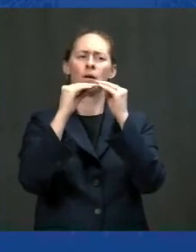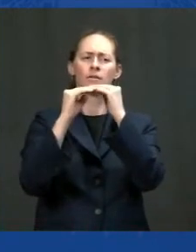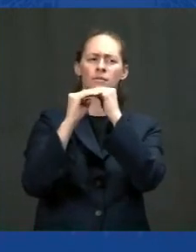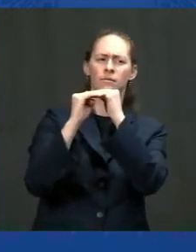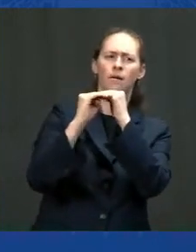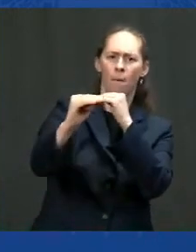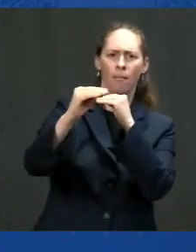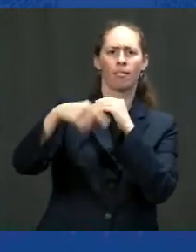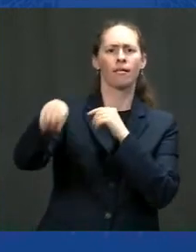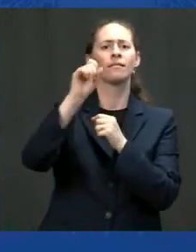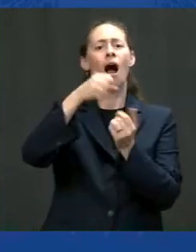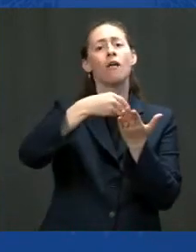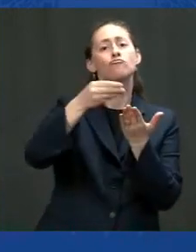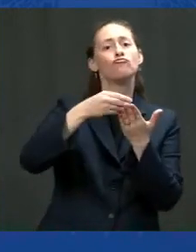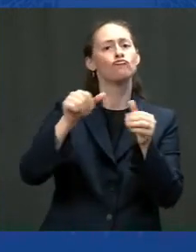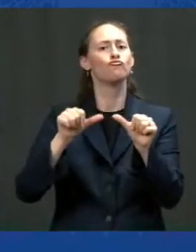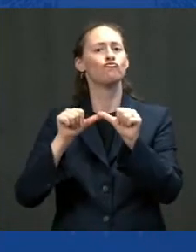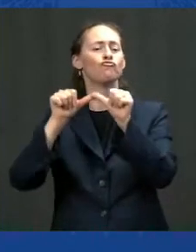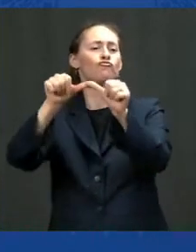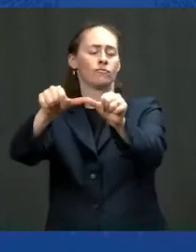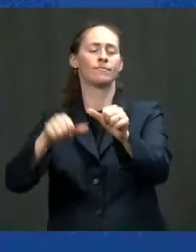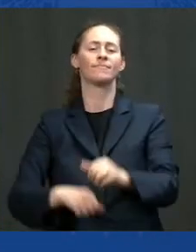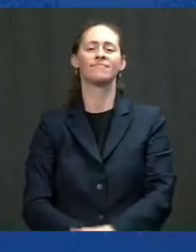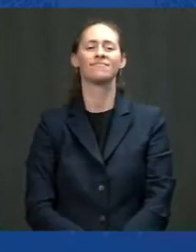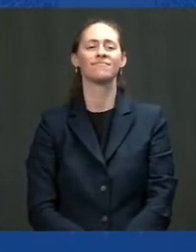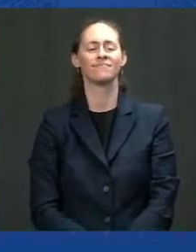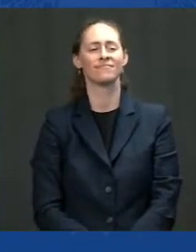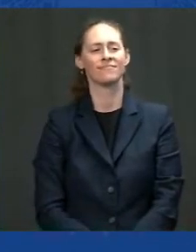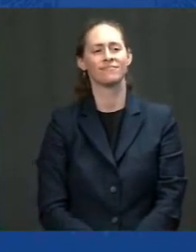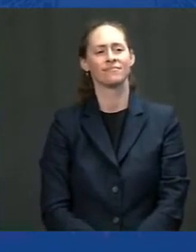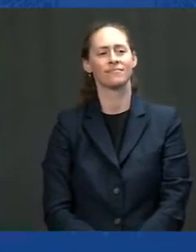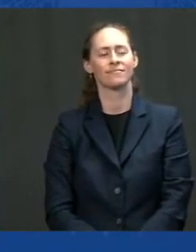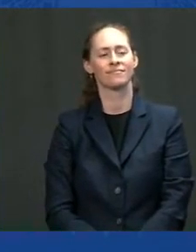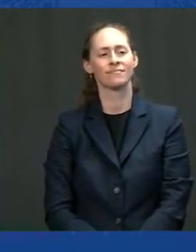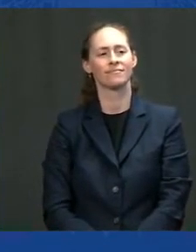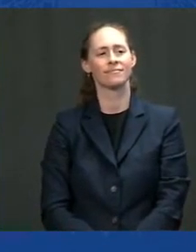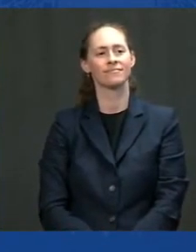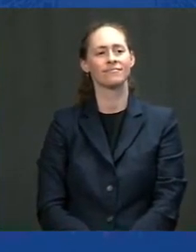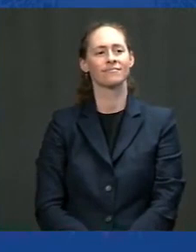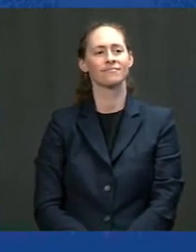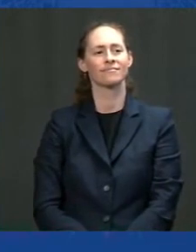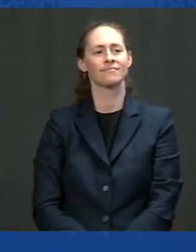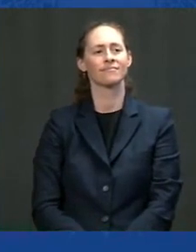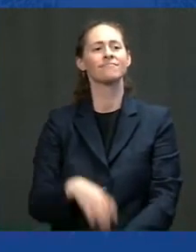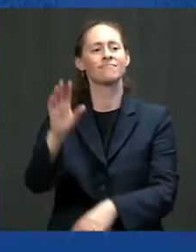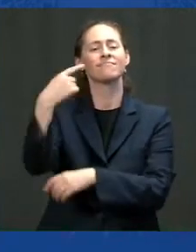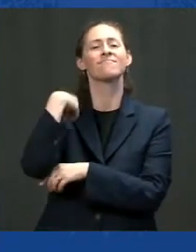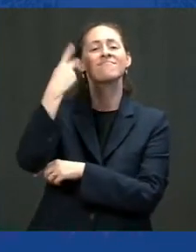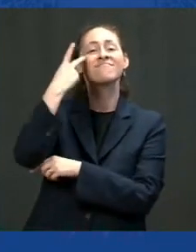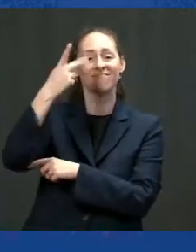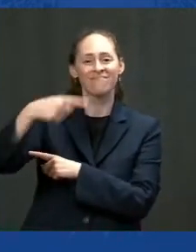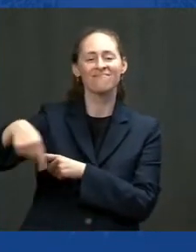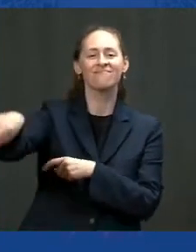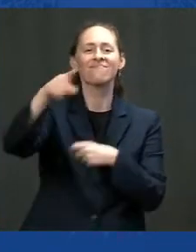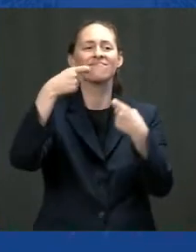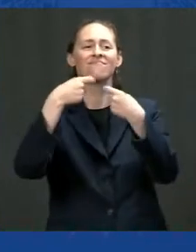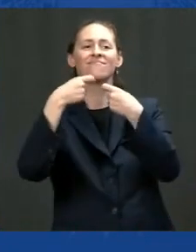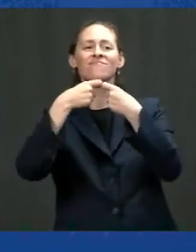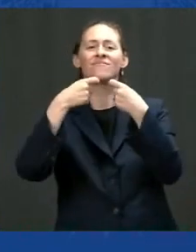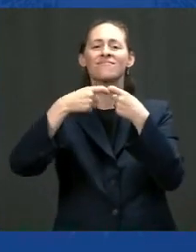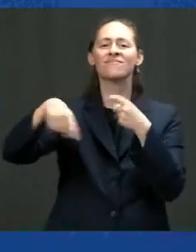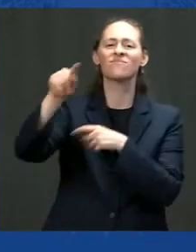vehicles here, like electric garbage trucks. You know, there are more than 600,000